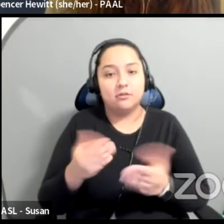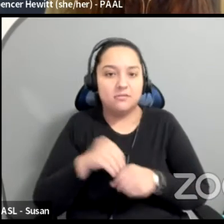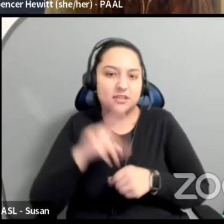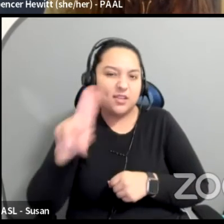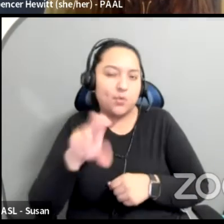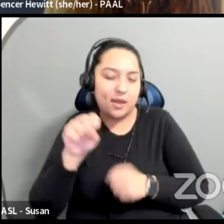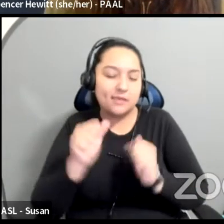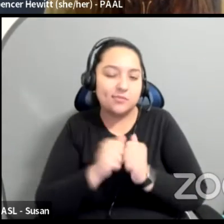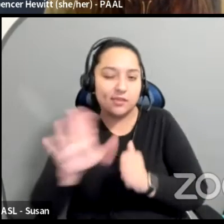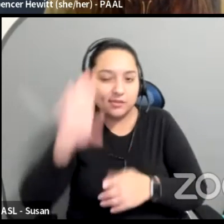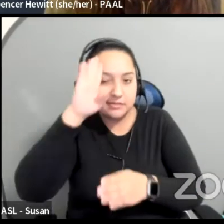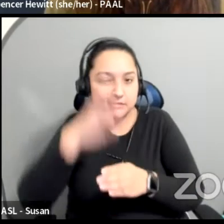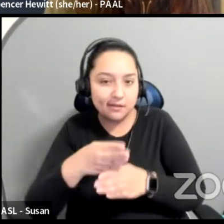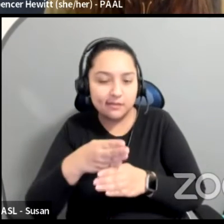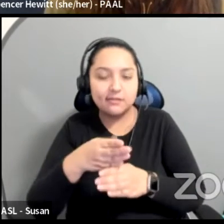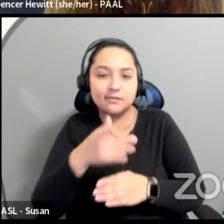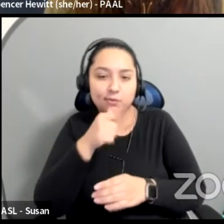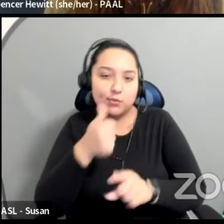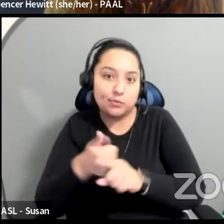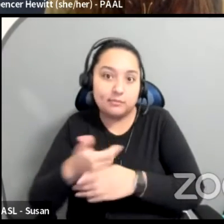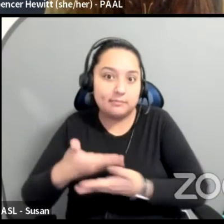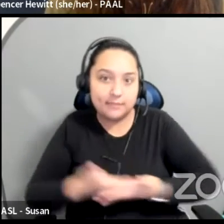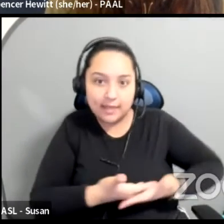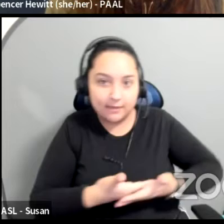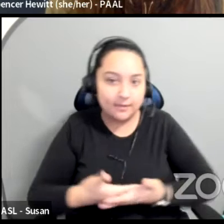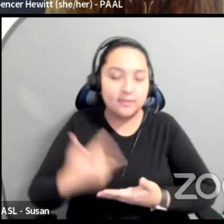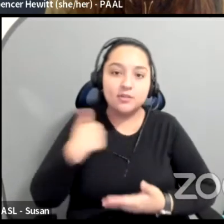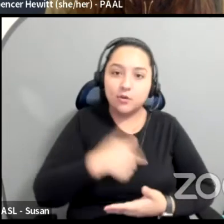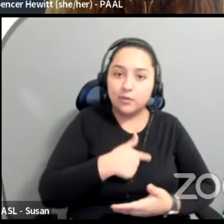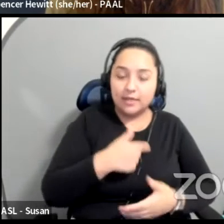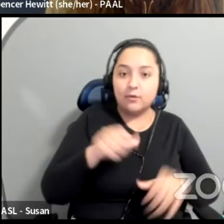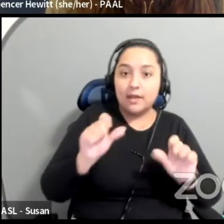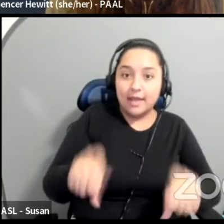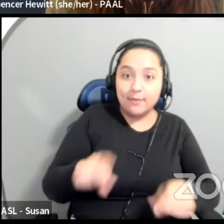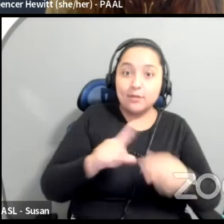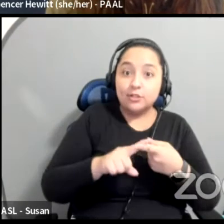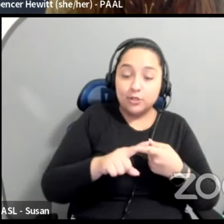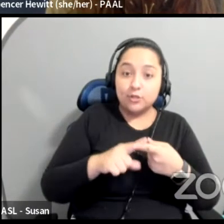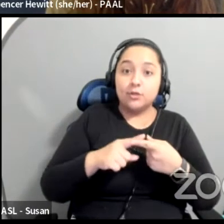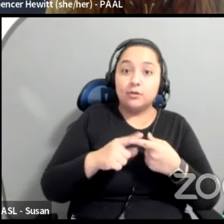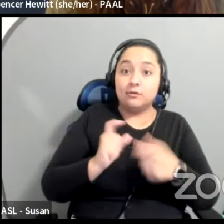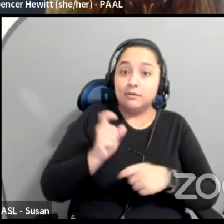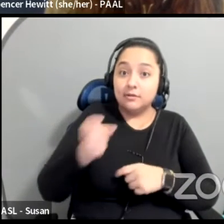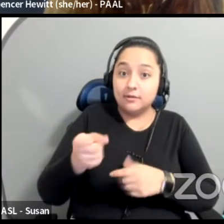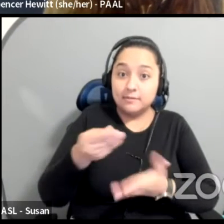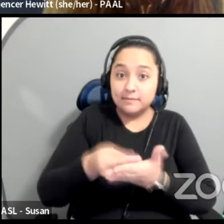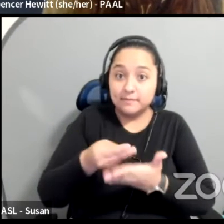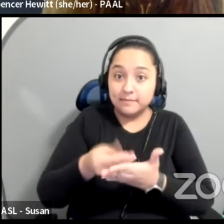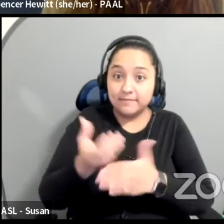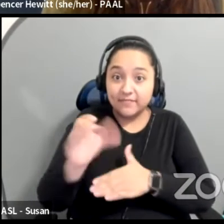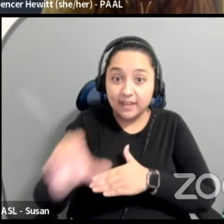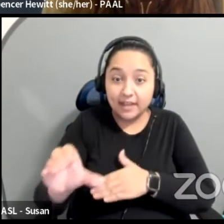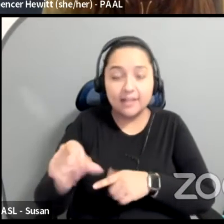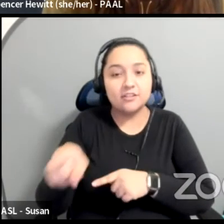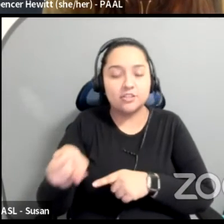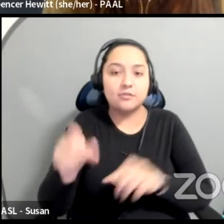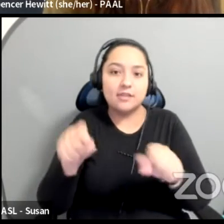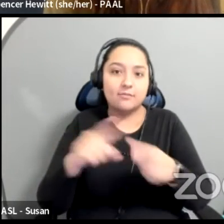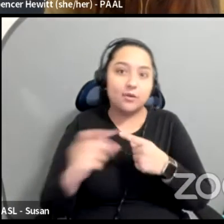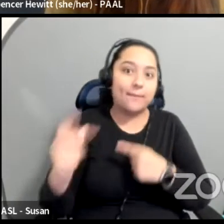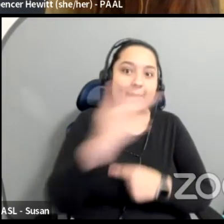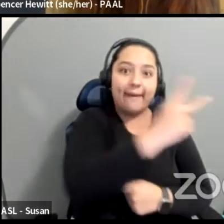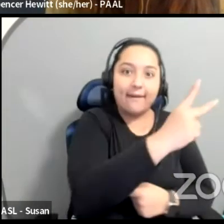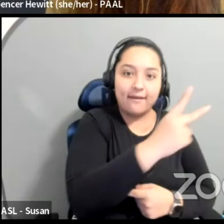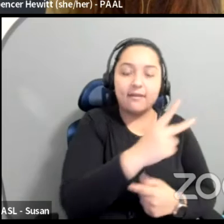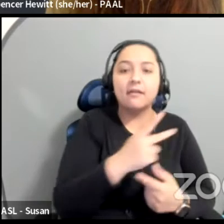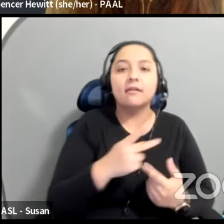sort of the funding that we gave her allowed her to do this. So like the way that we also talk about this, it's like this, and, you know, she wrote this amazing,